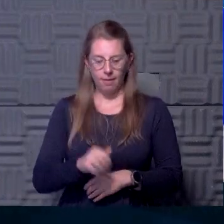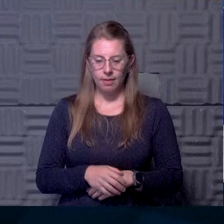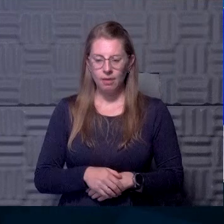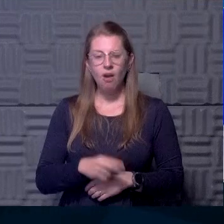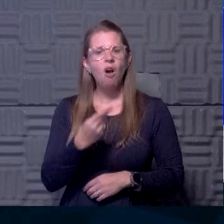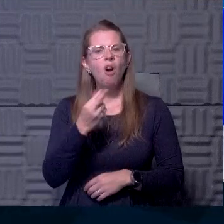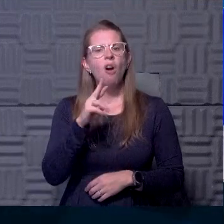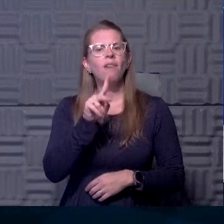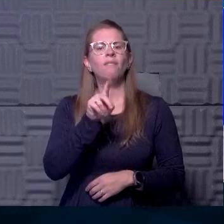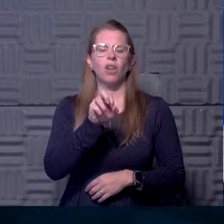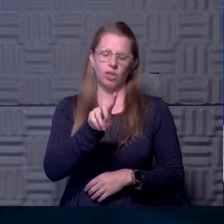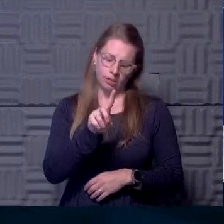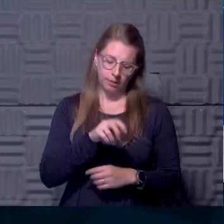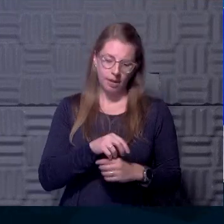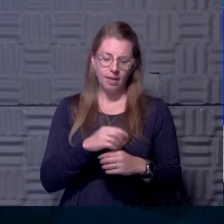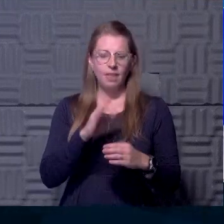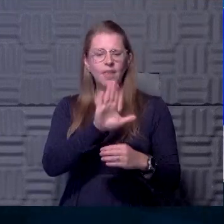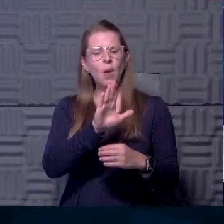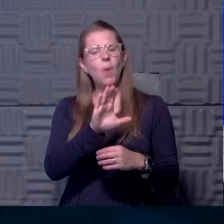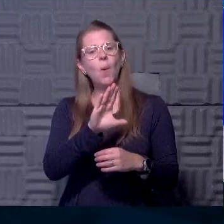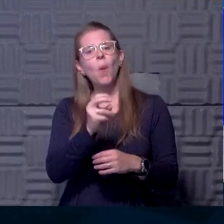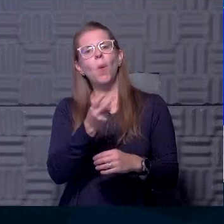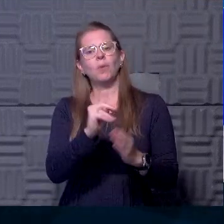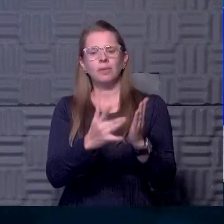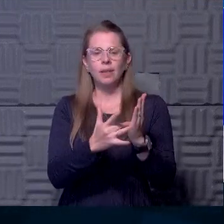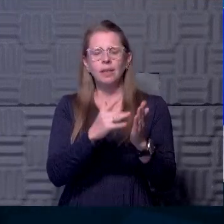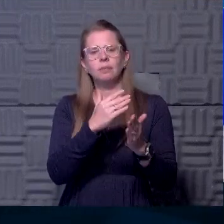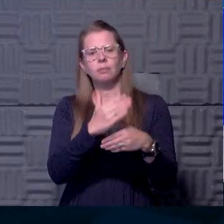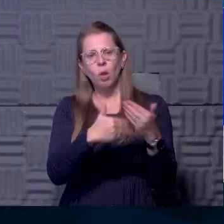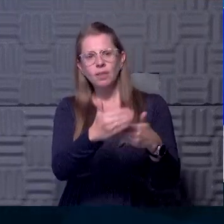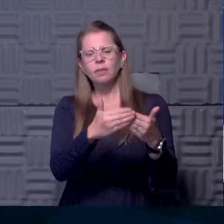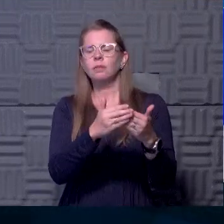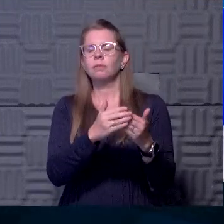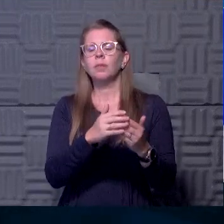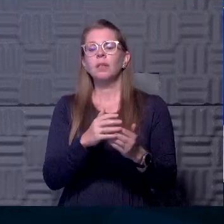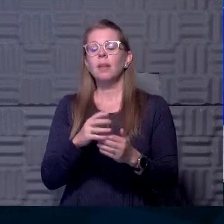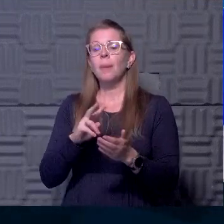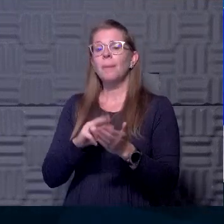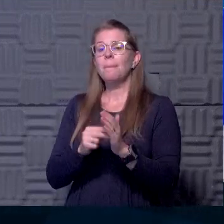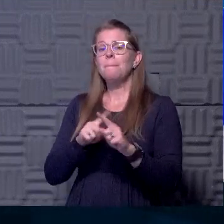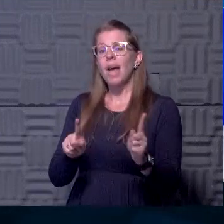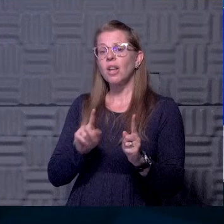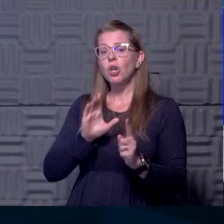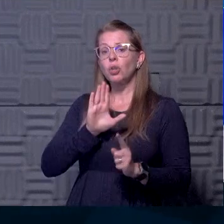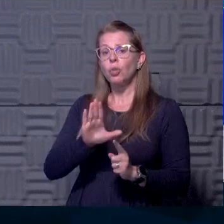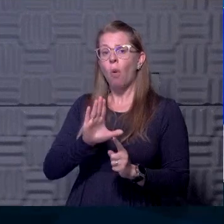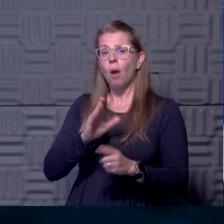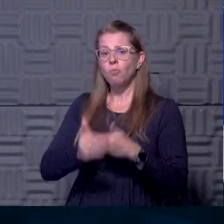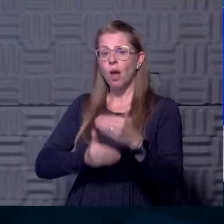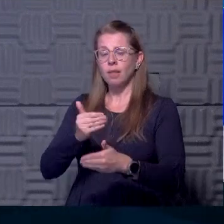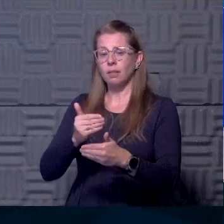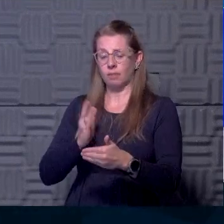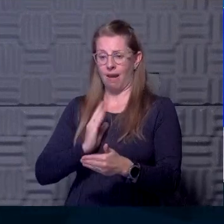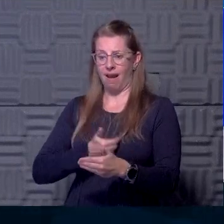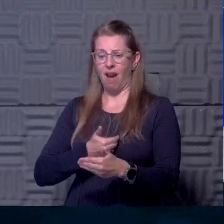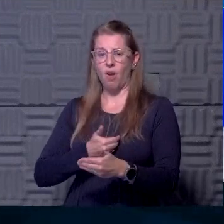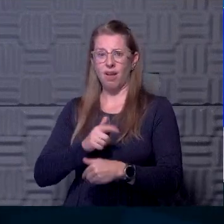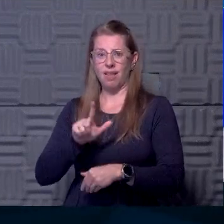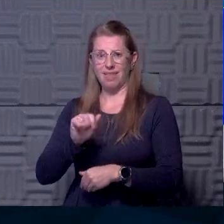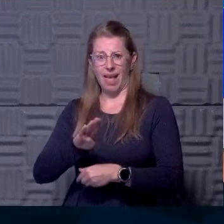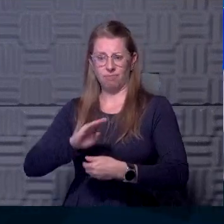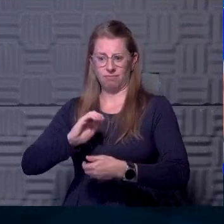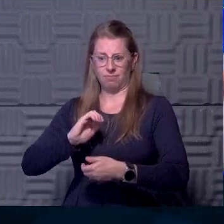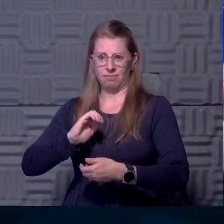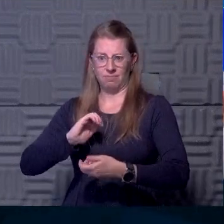technique and their own, but the reality is that the testing that you guys have done has been validated. Our labs validated it. We worked together very